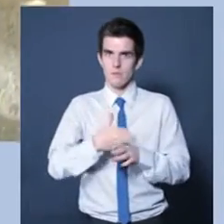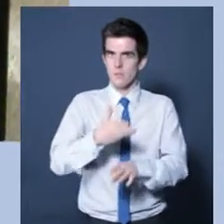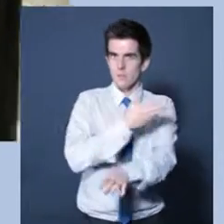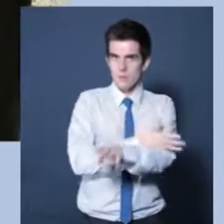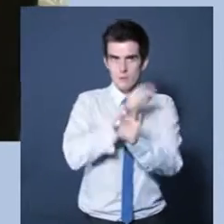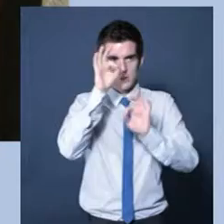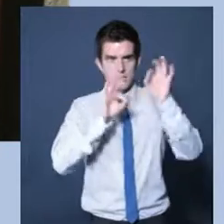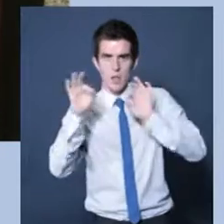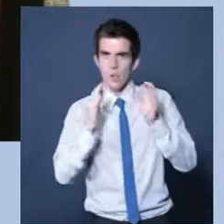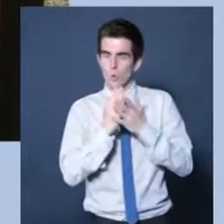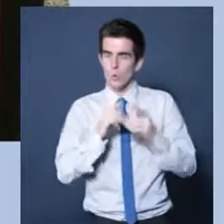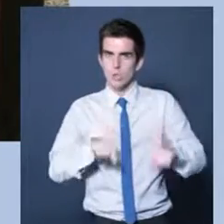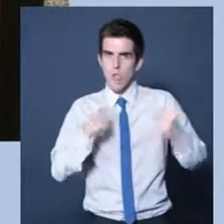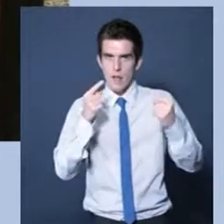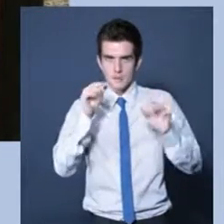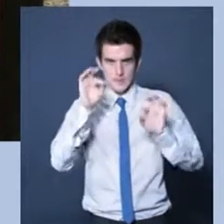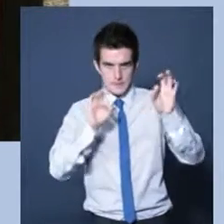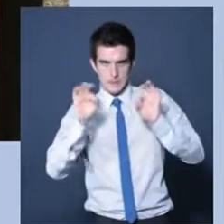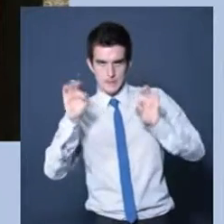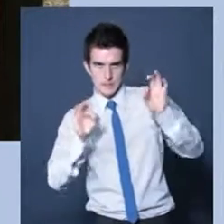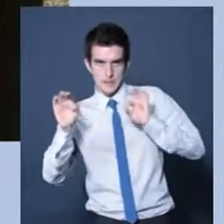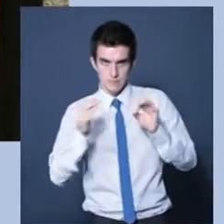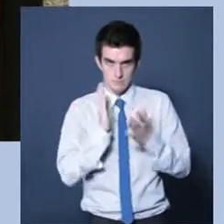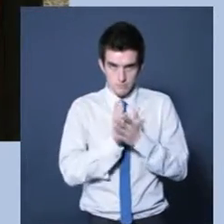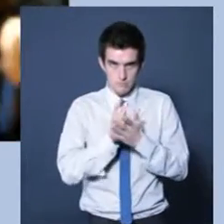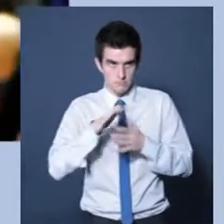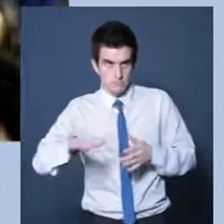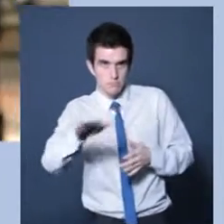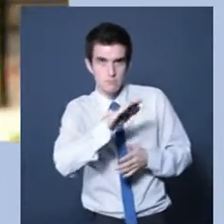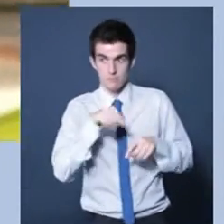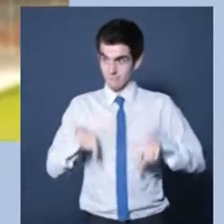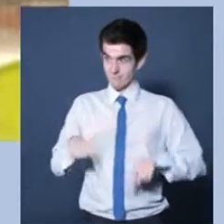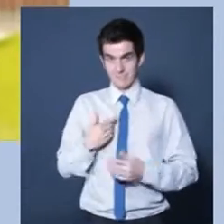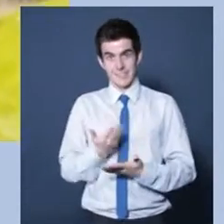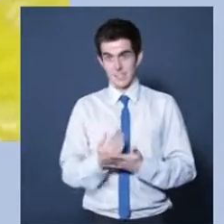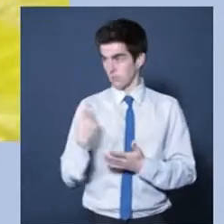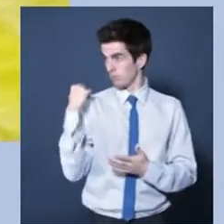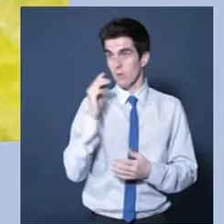And it offered interesting challenges here because there are a variety of levels.